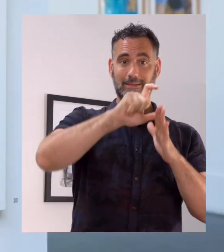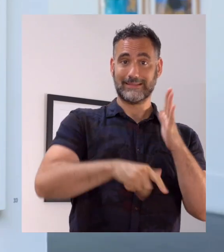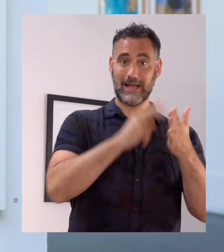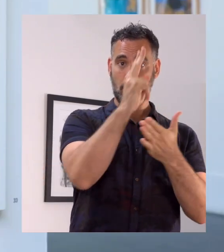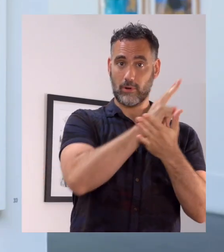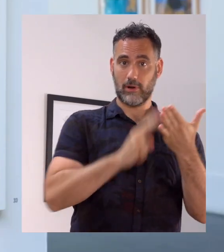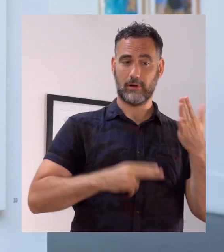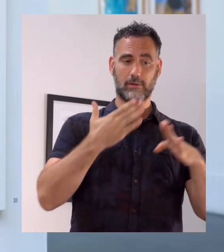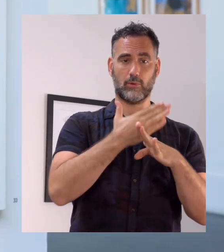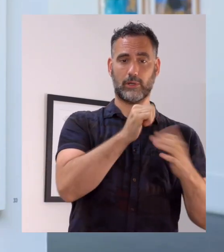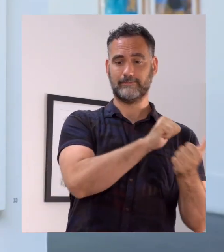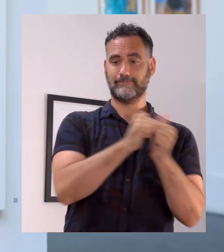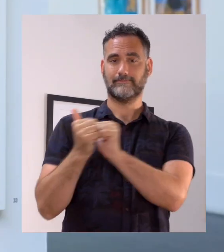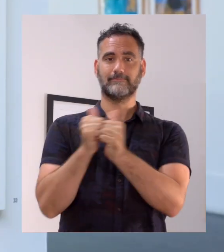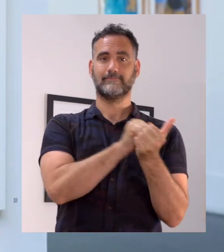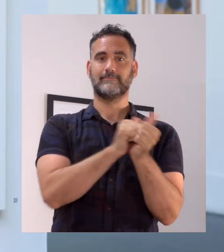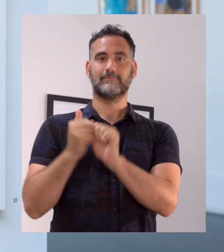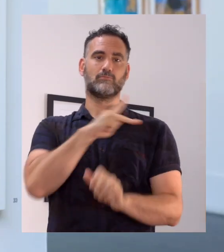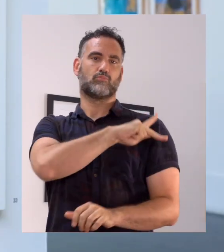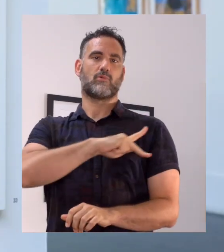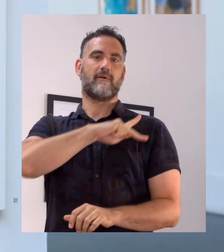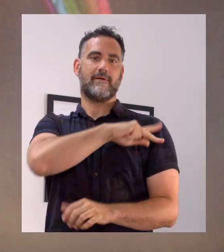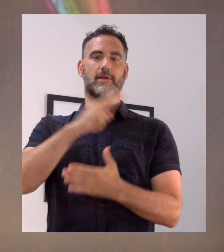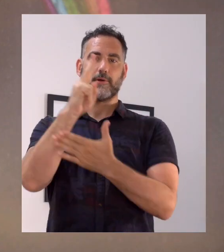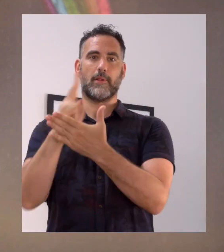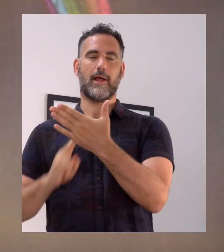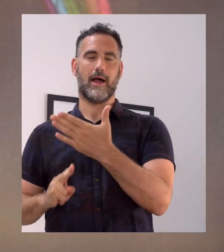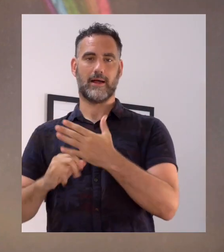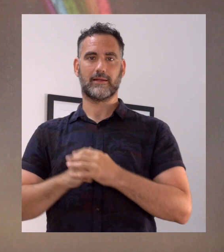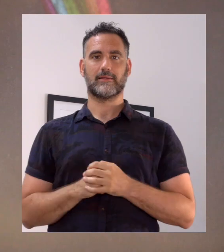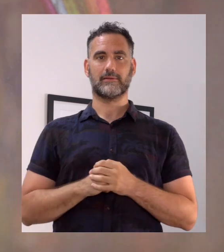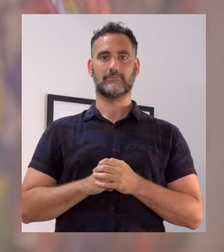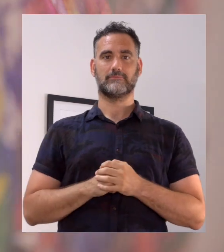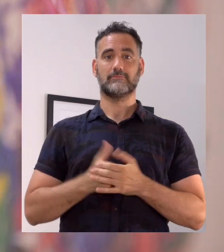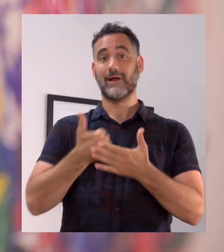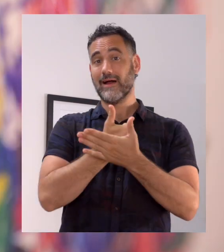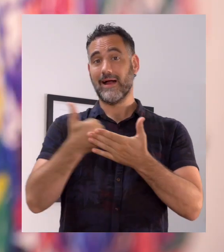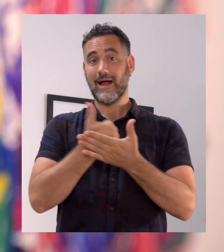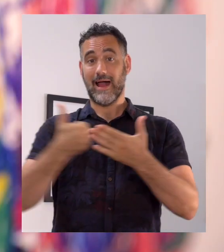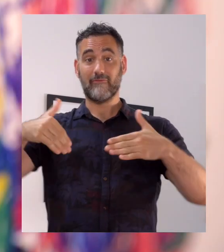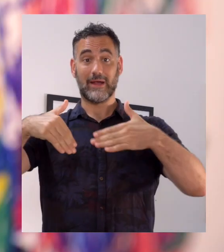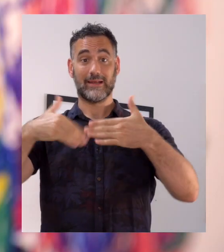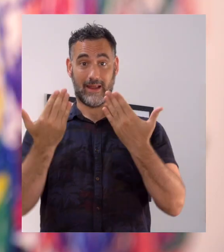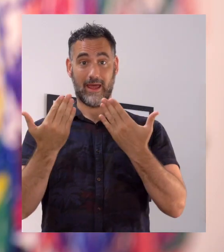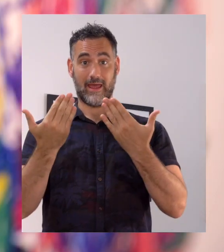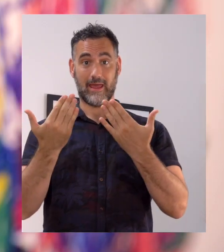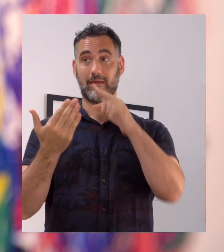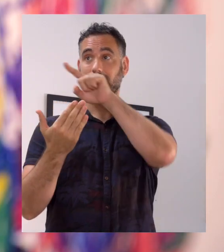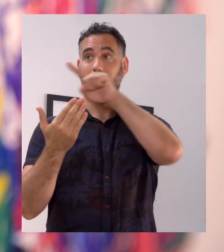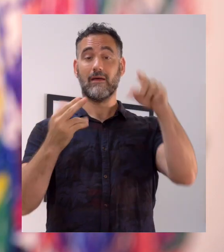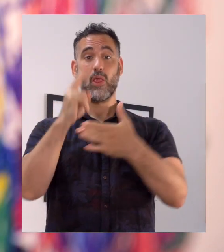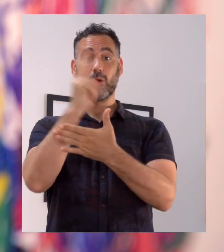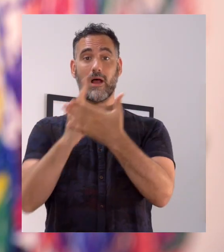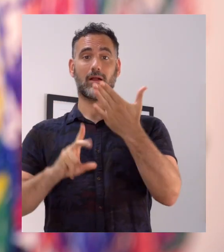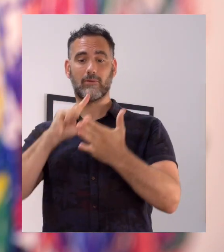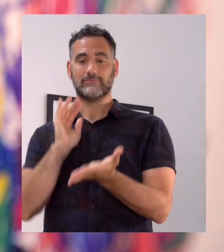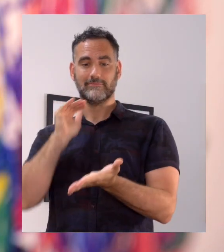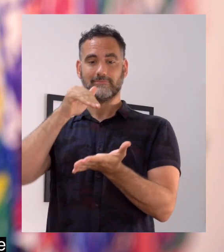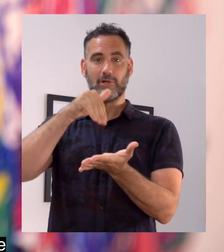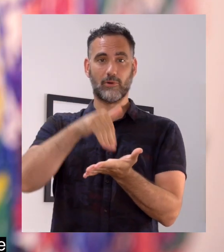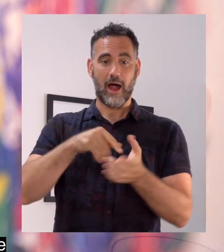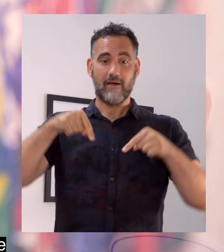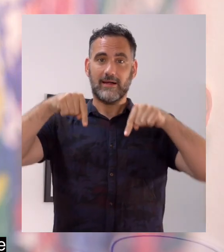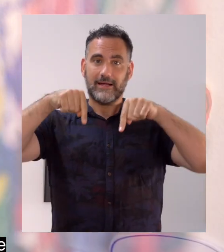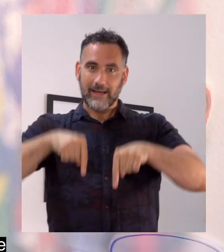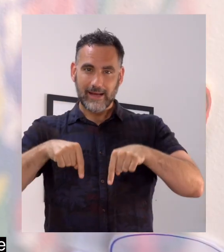to work alongside professional facilitating artists. Usually, these artists come on site to FCAC every day